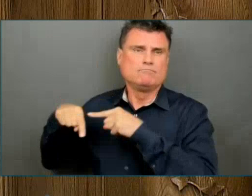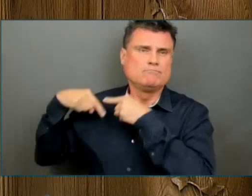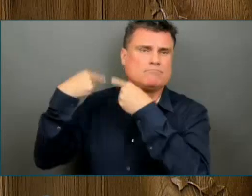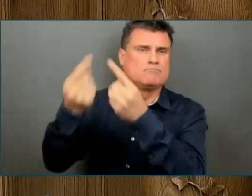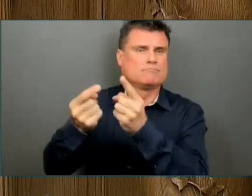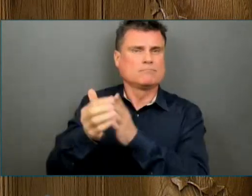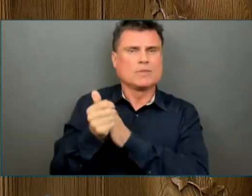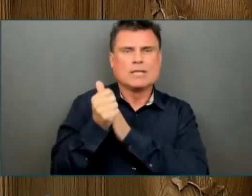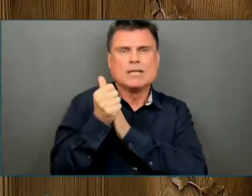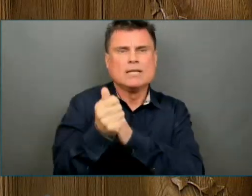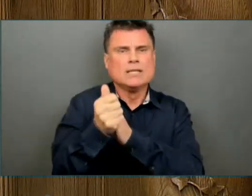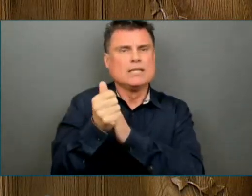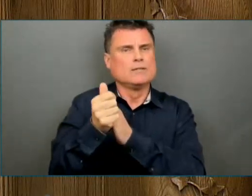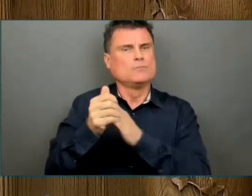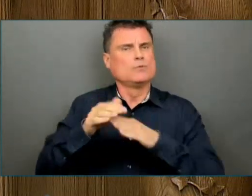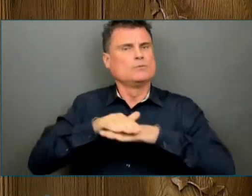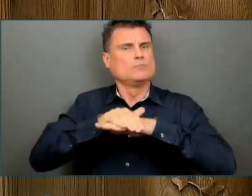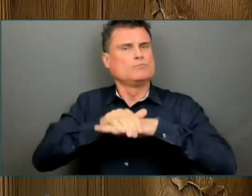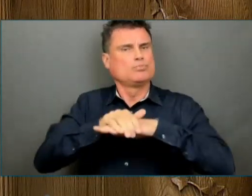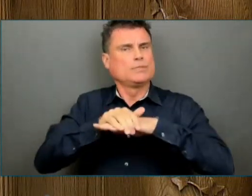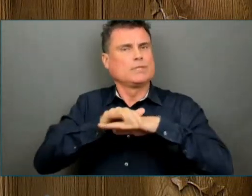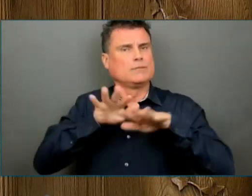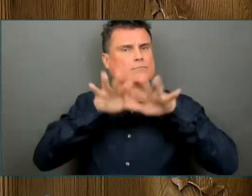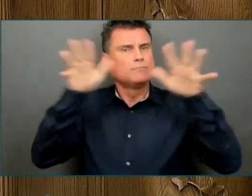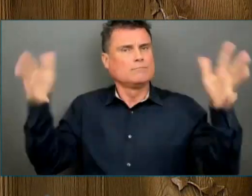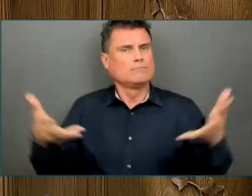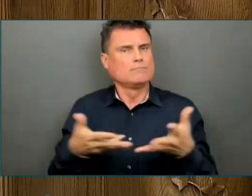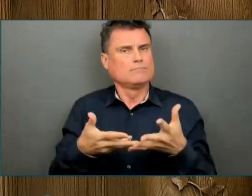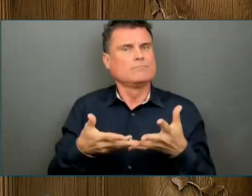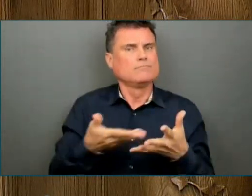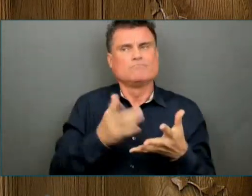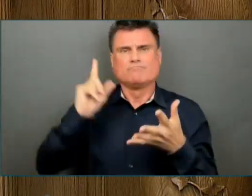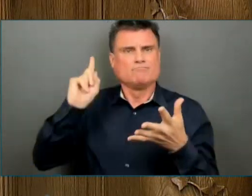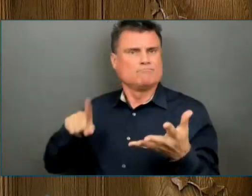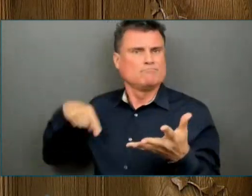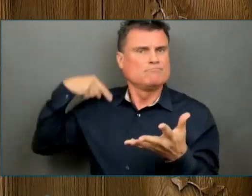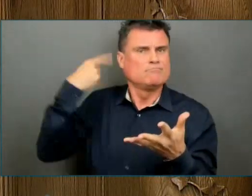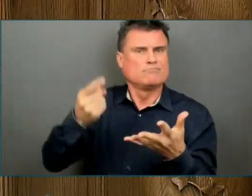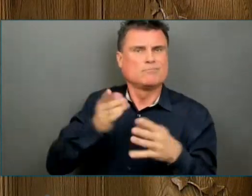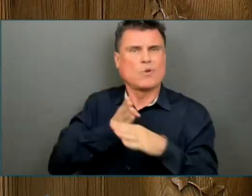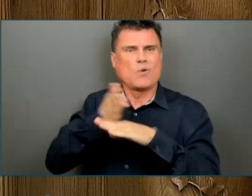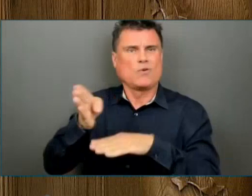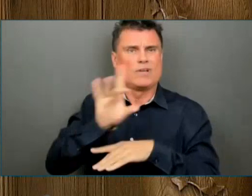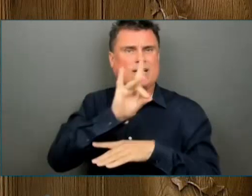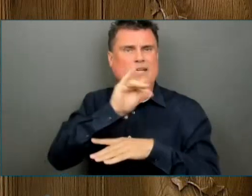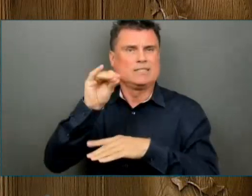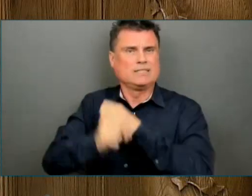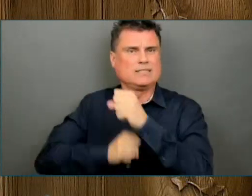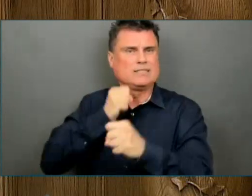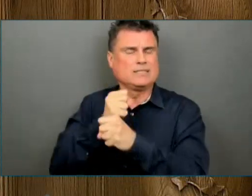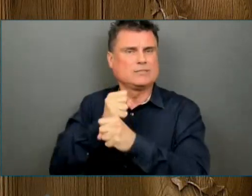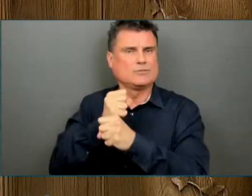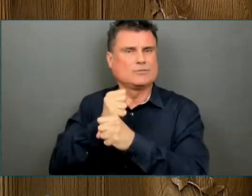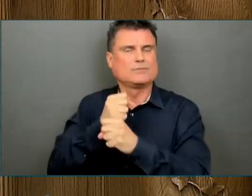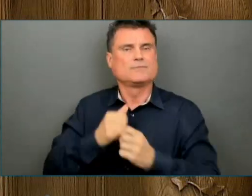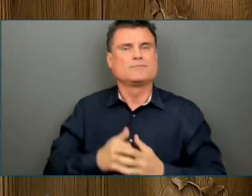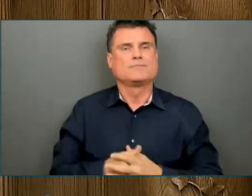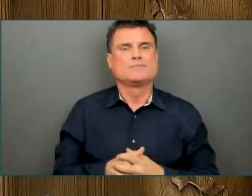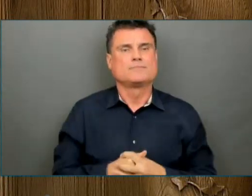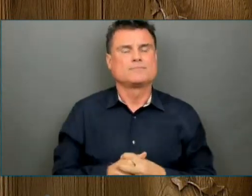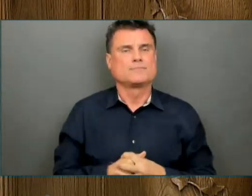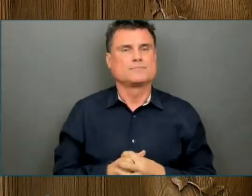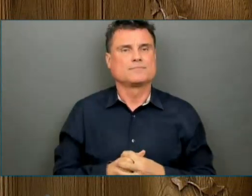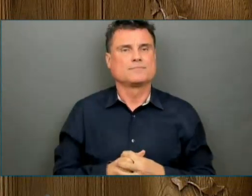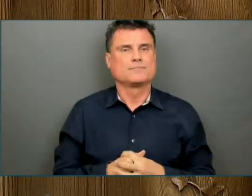On the occasion of the Queen's Diamond Jubilee in 2012, Her Majesty referred to His Royal Highness as her constant strength